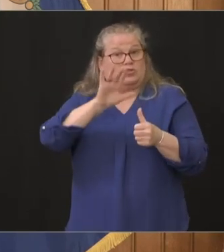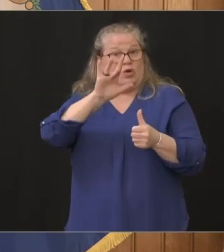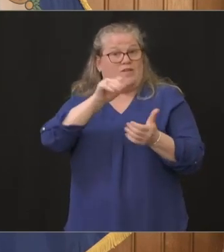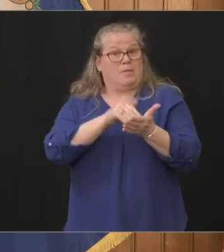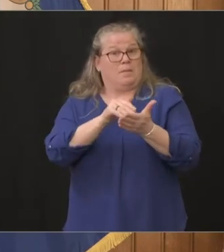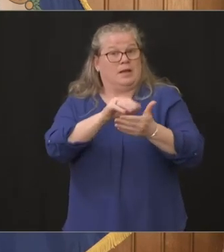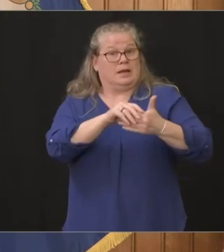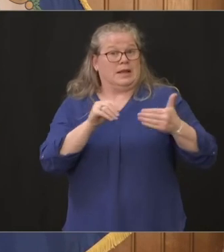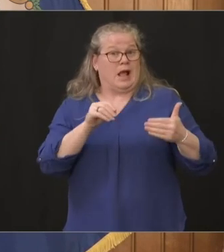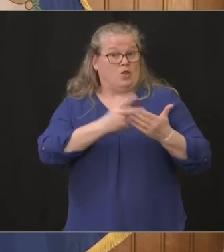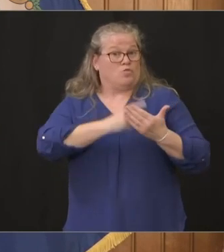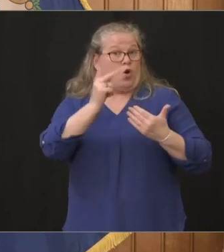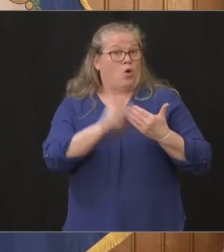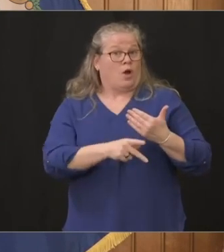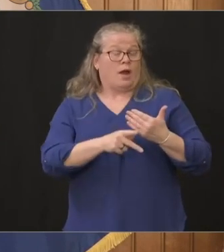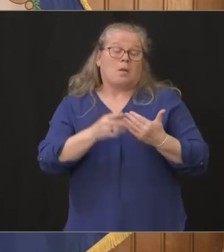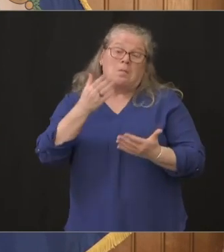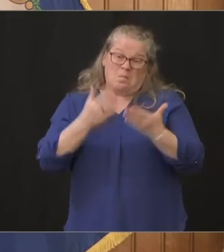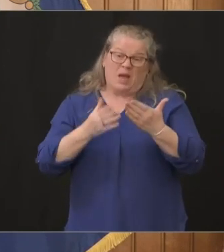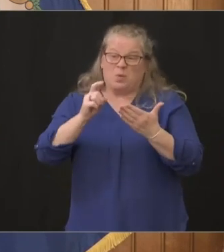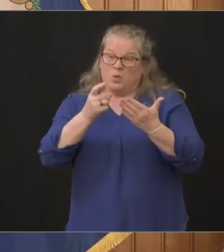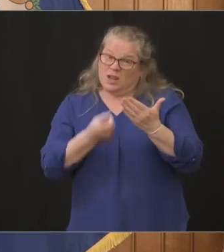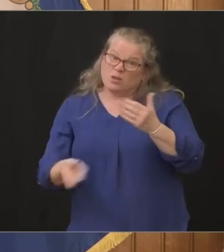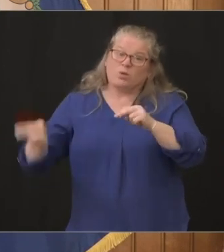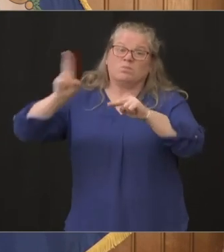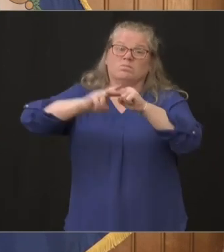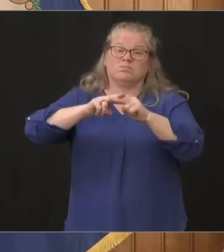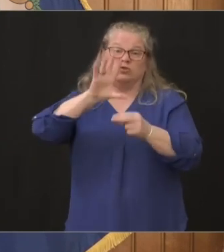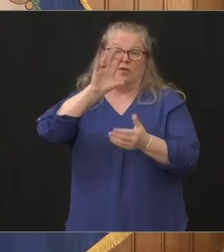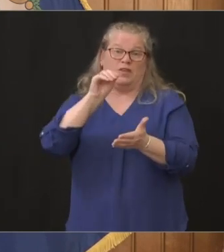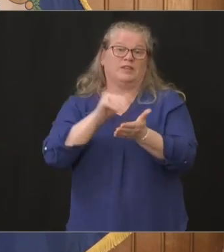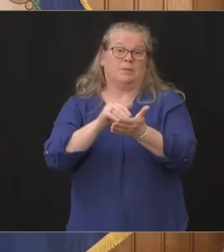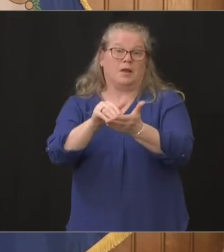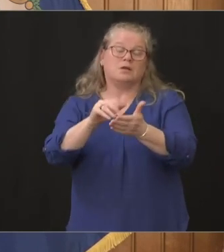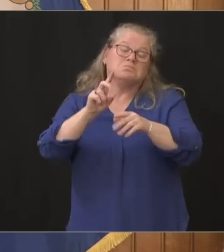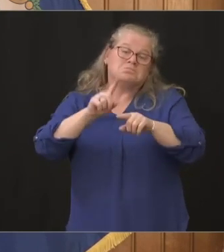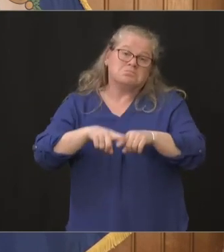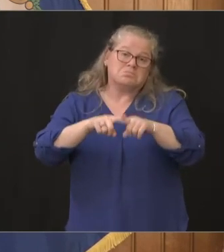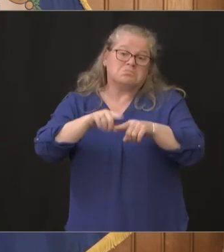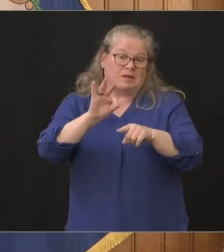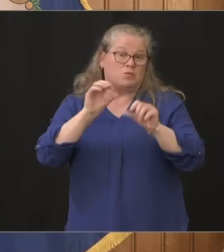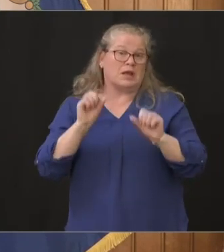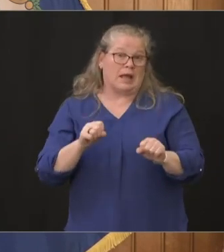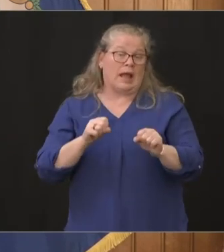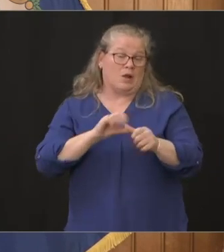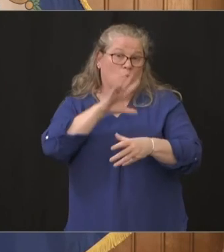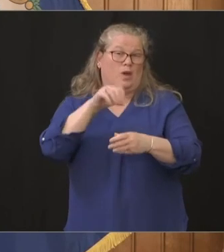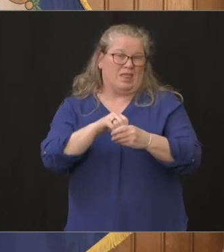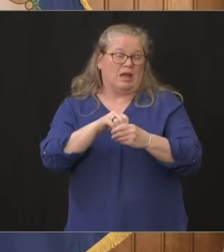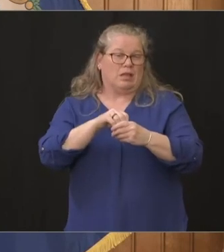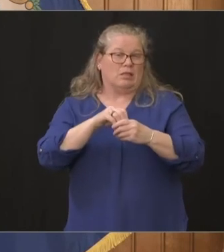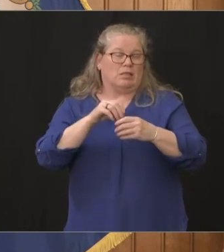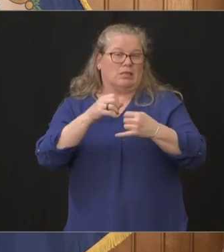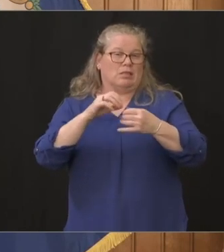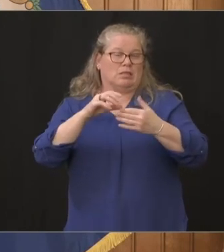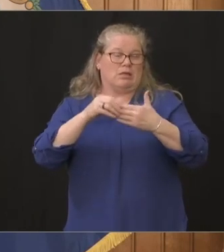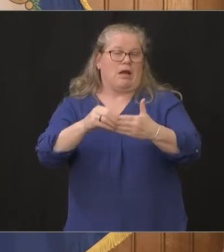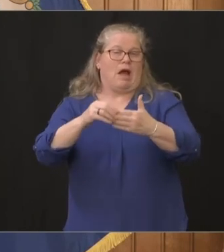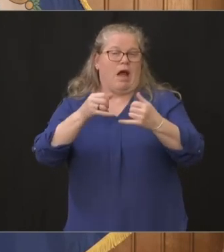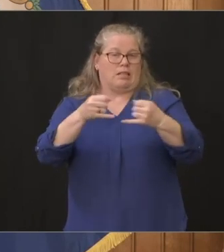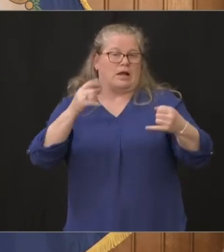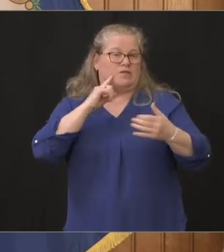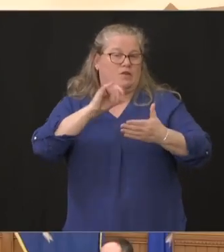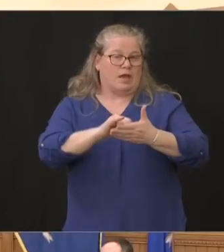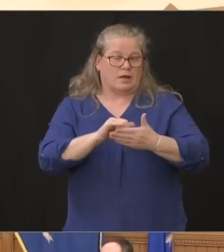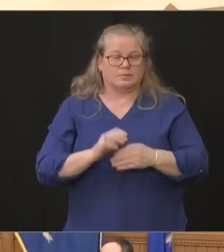it 50 which we can still do within the parameters of the revolving fund josh we asked you early in the week if you